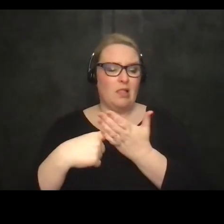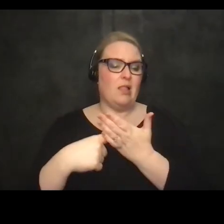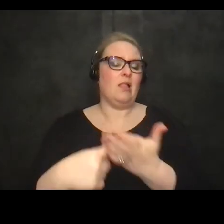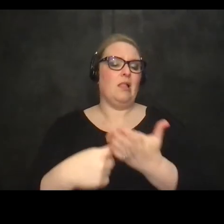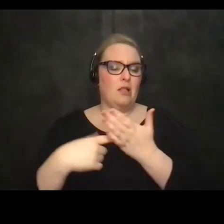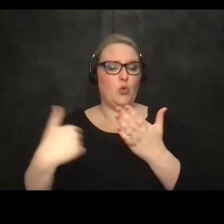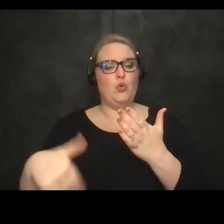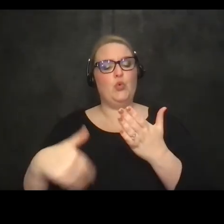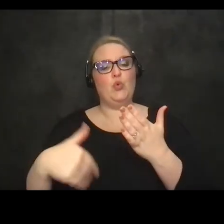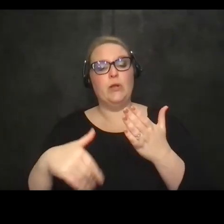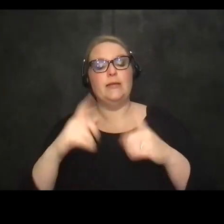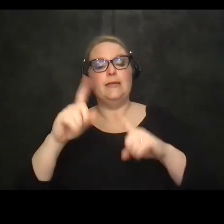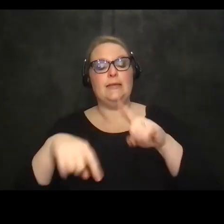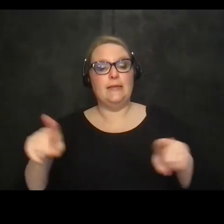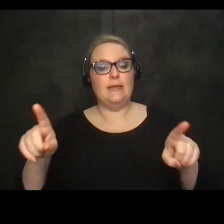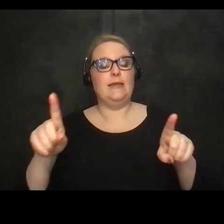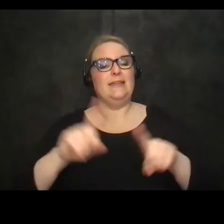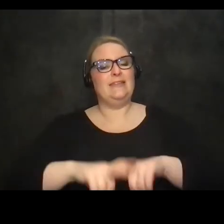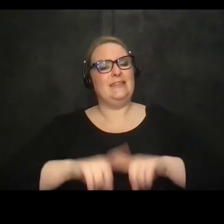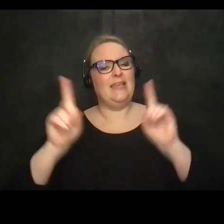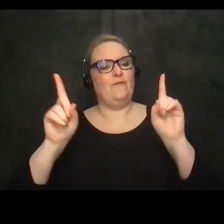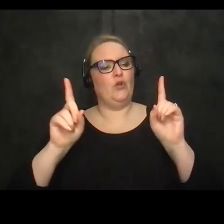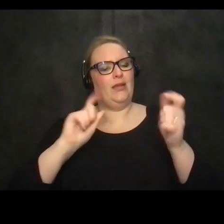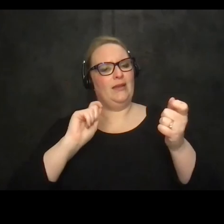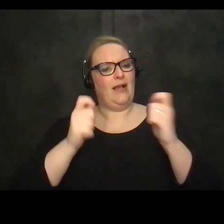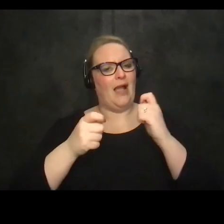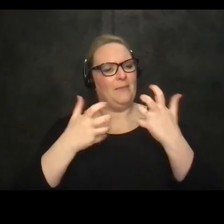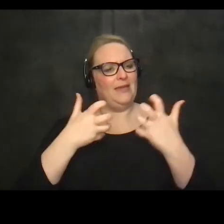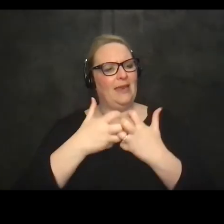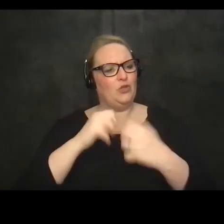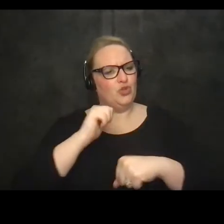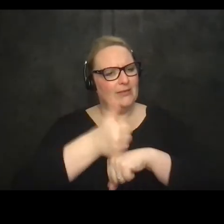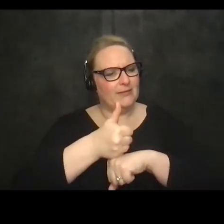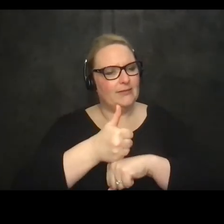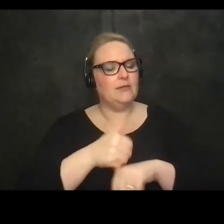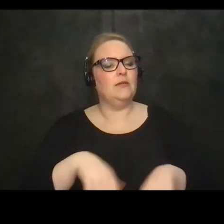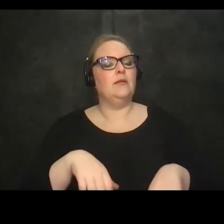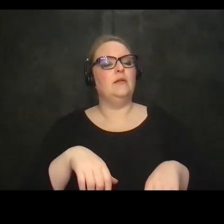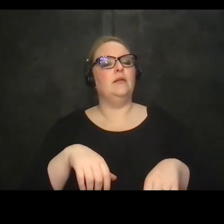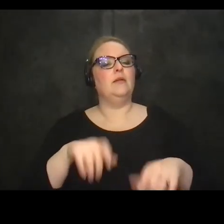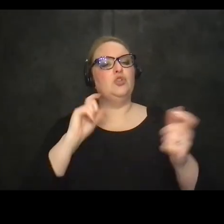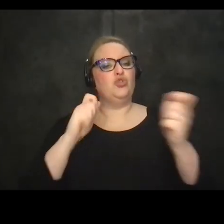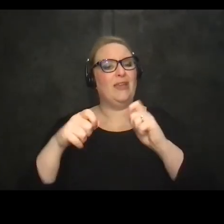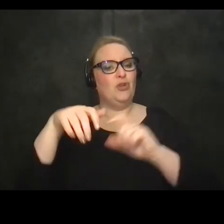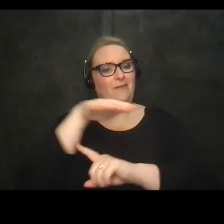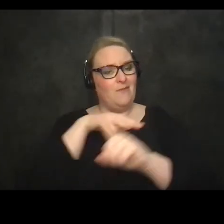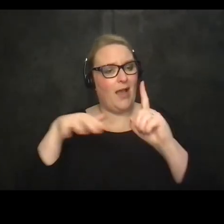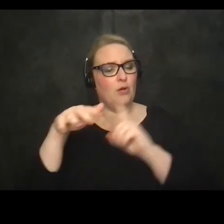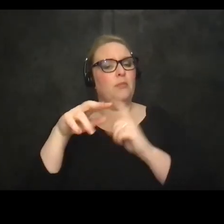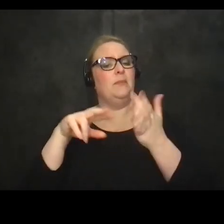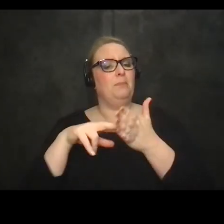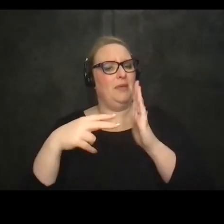the difference in how we make accommodations about how the changing environment means that those